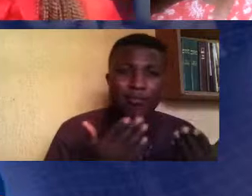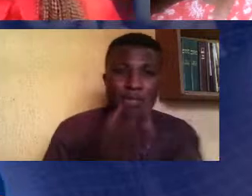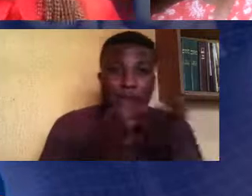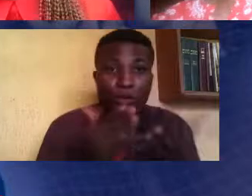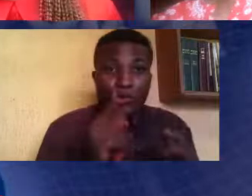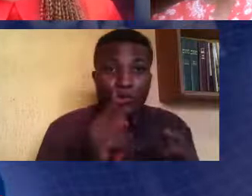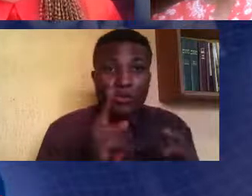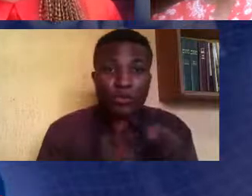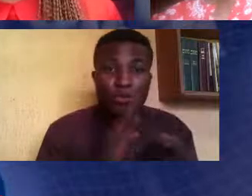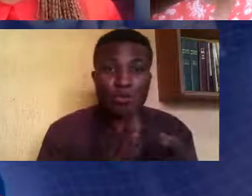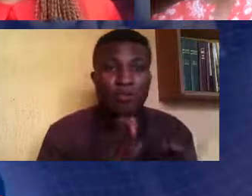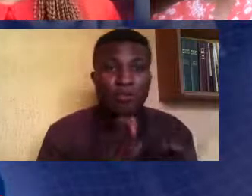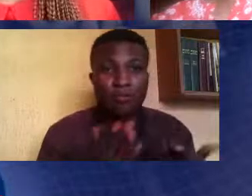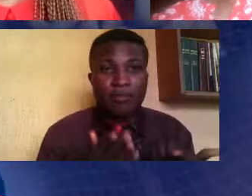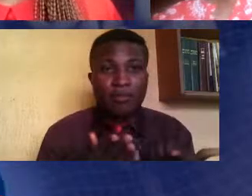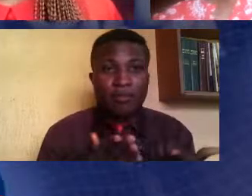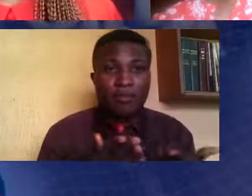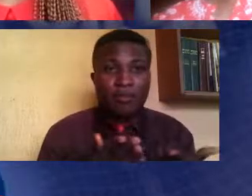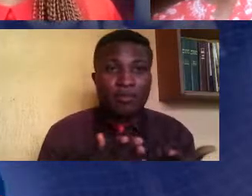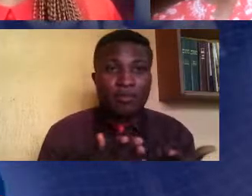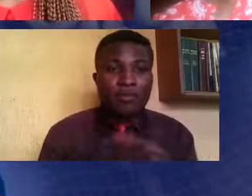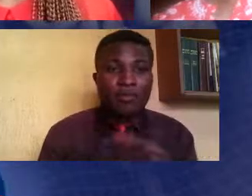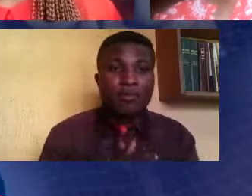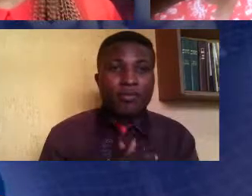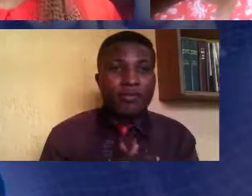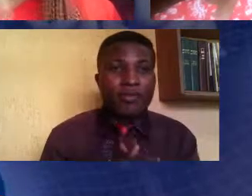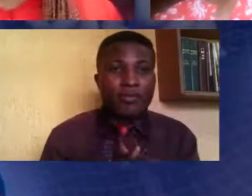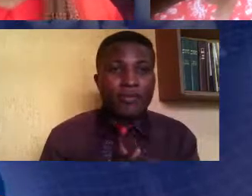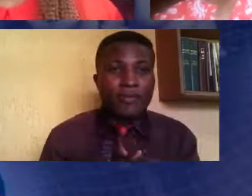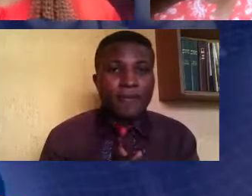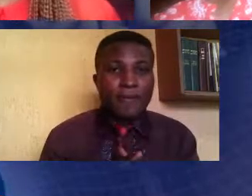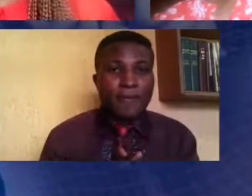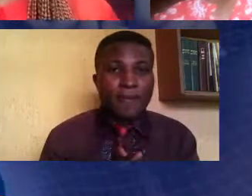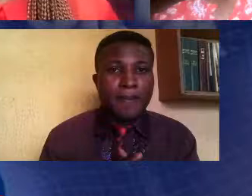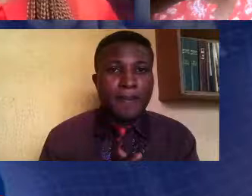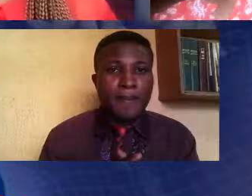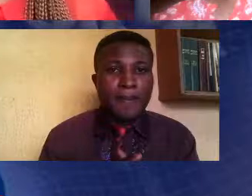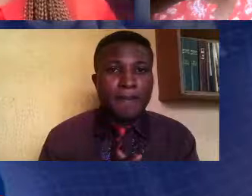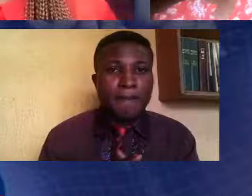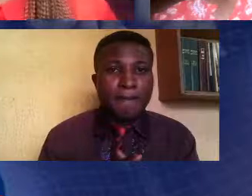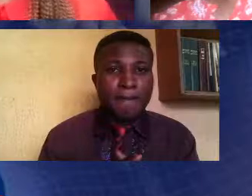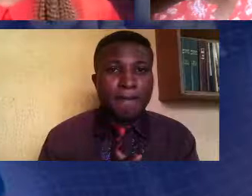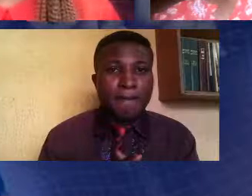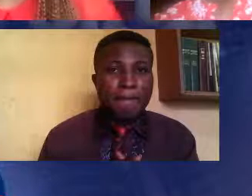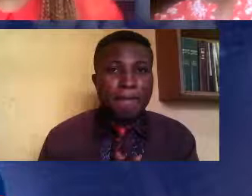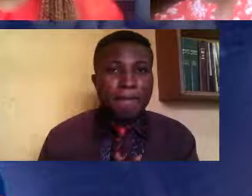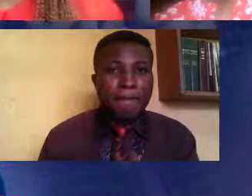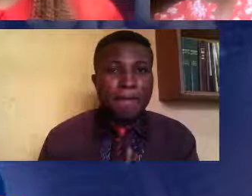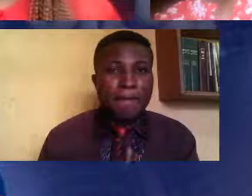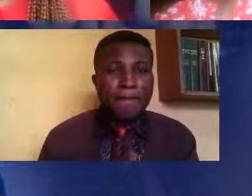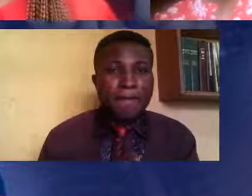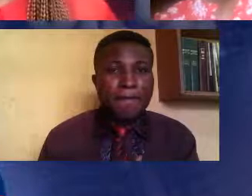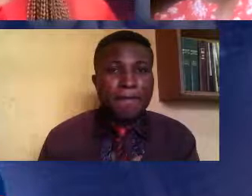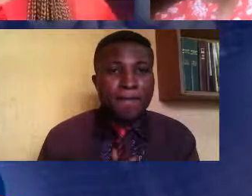you are not friendly and of course, it could also indict a good relationship. Okay. Some of our parents